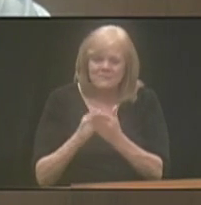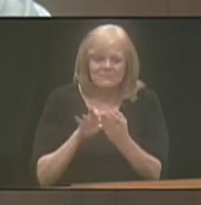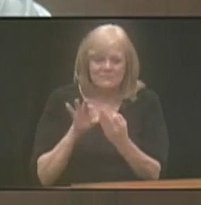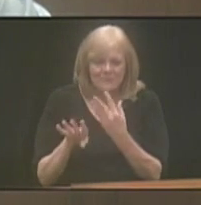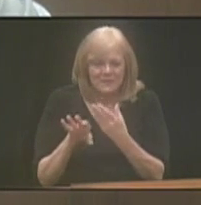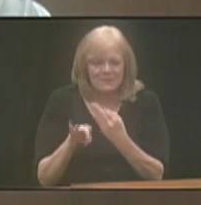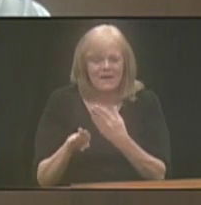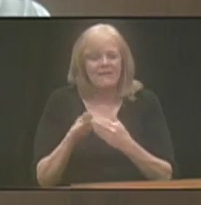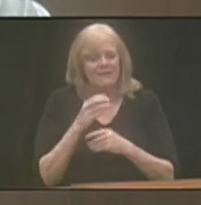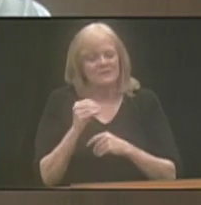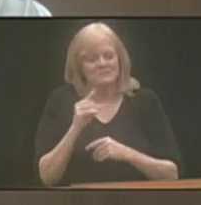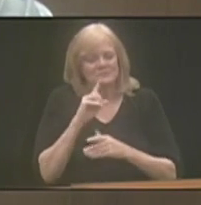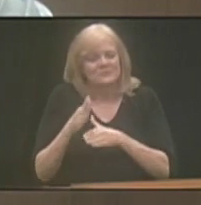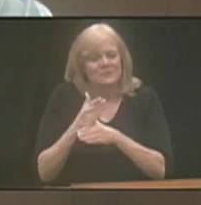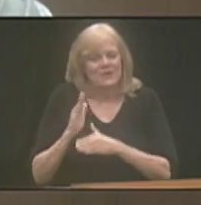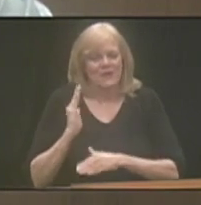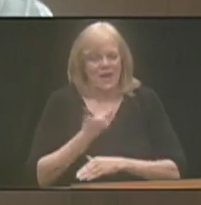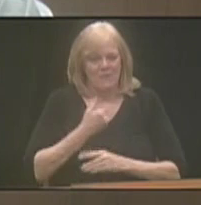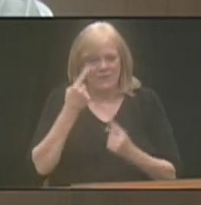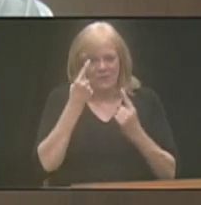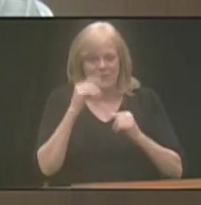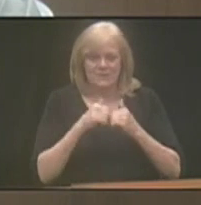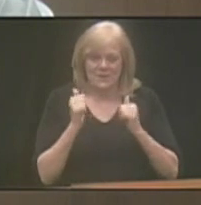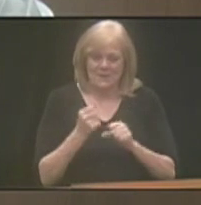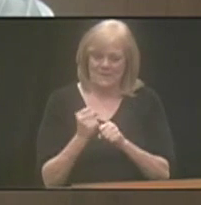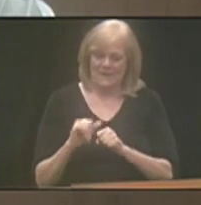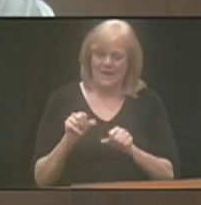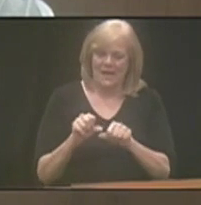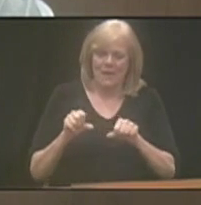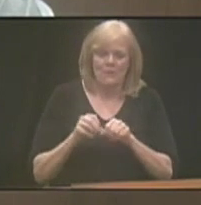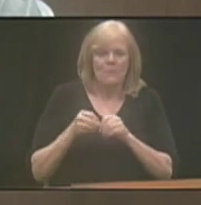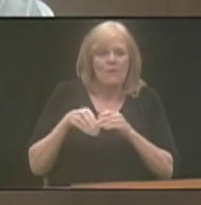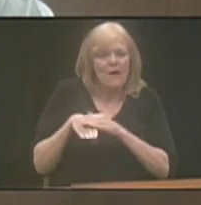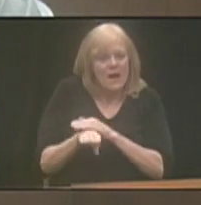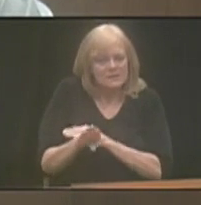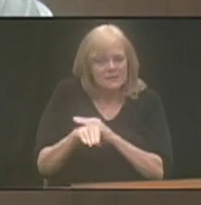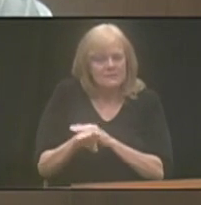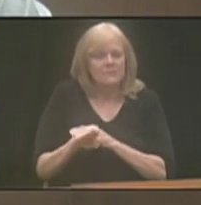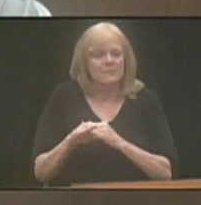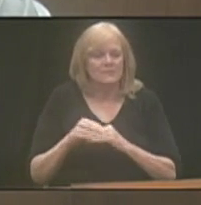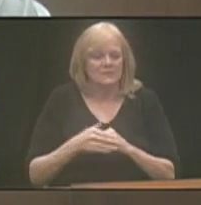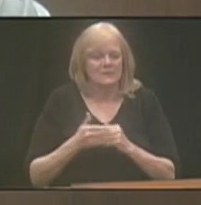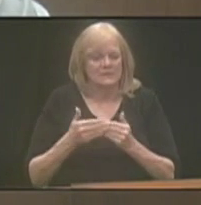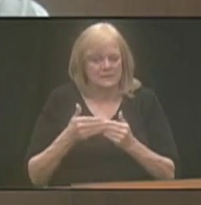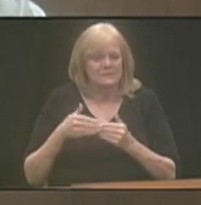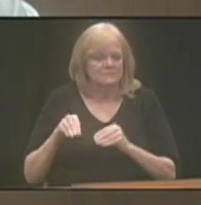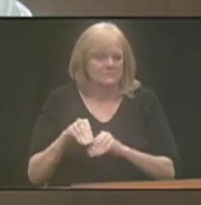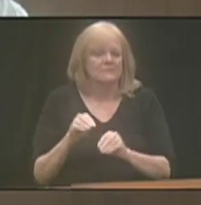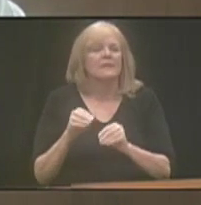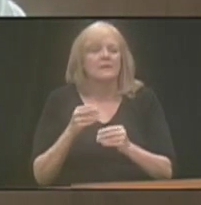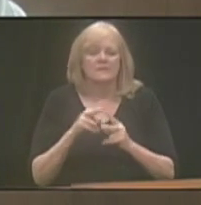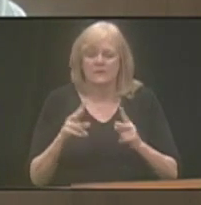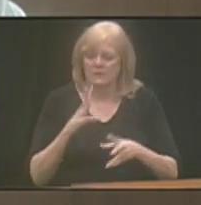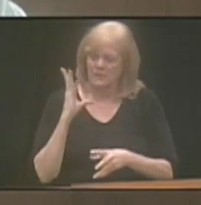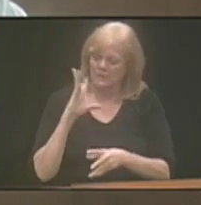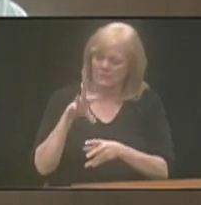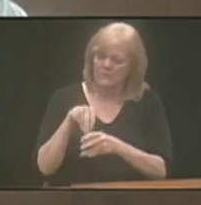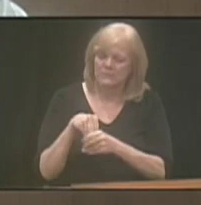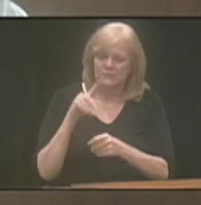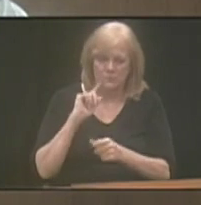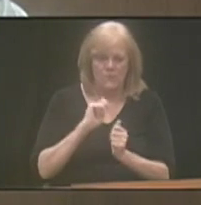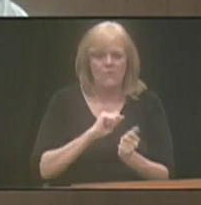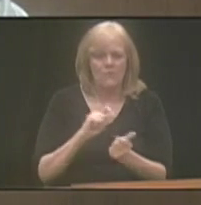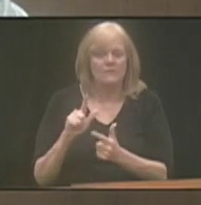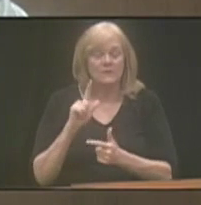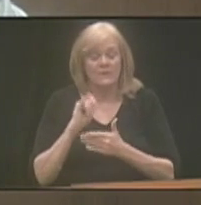really sharing some of our thoughts on how we can make the area more accessible. And it really is very inclusive for all. So I